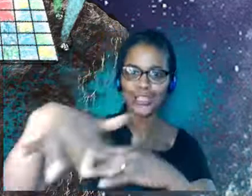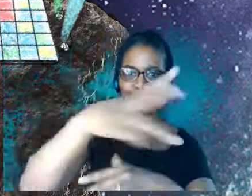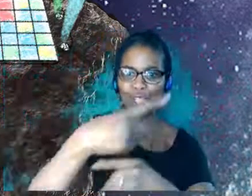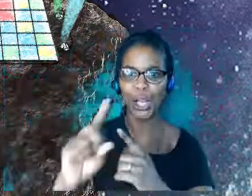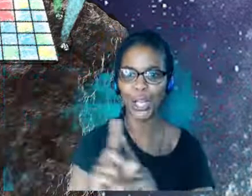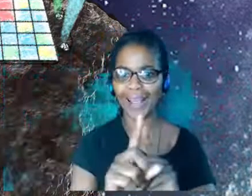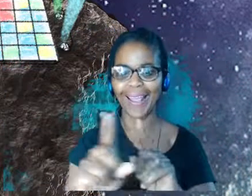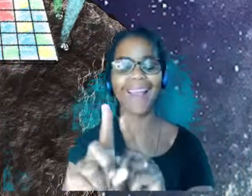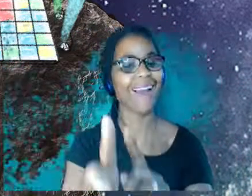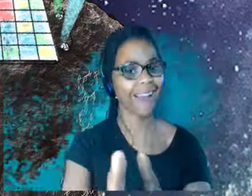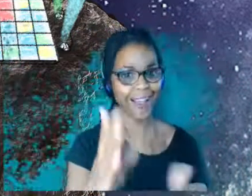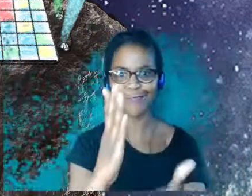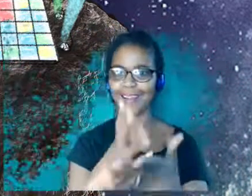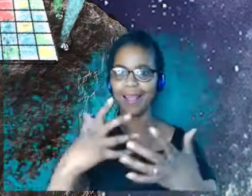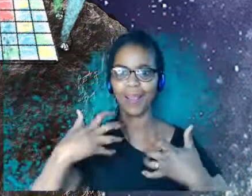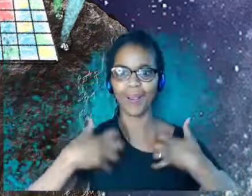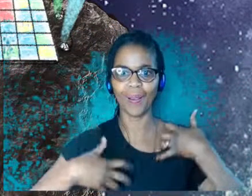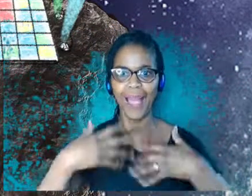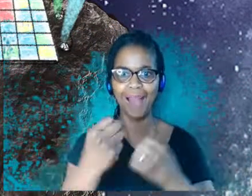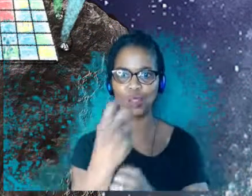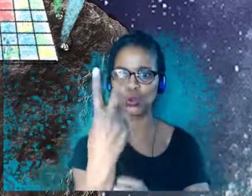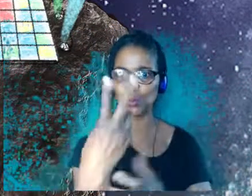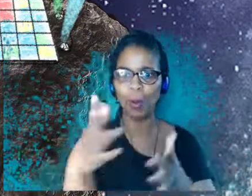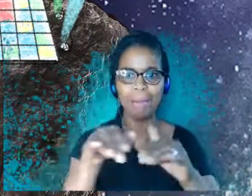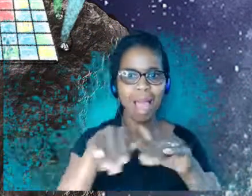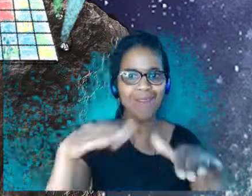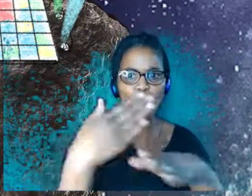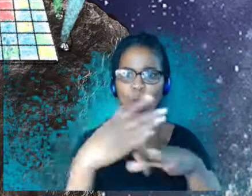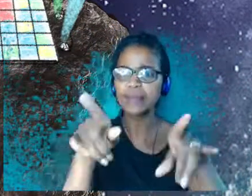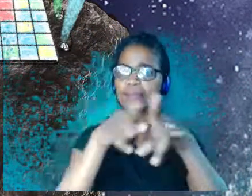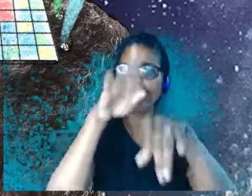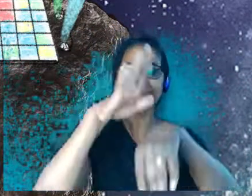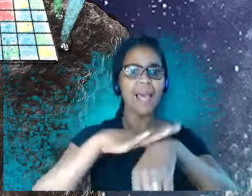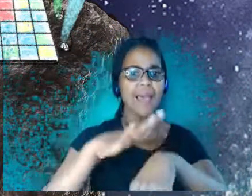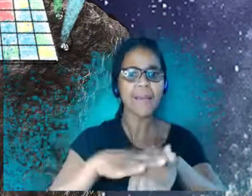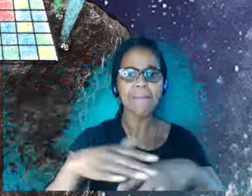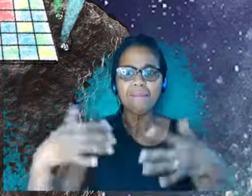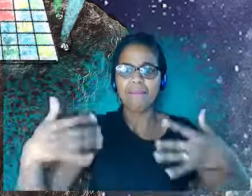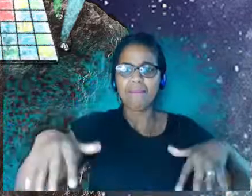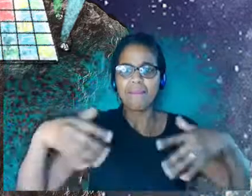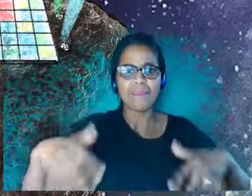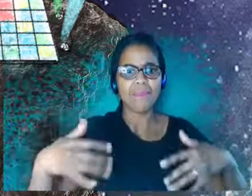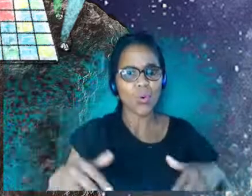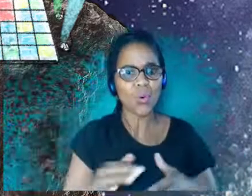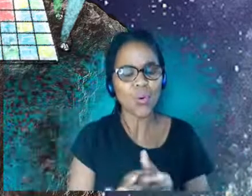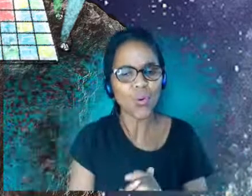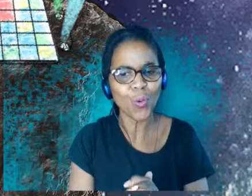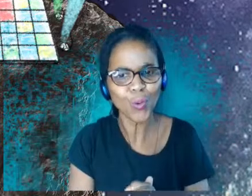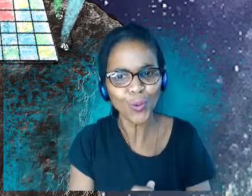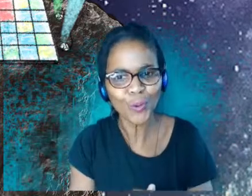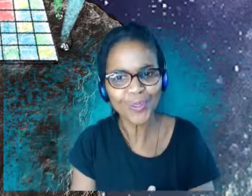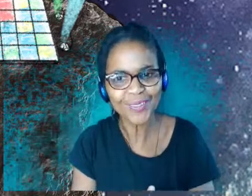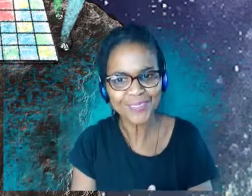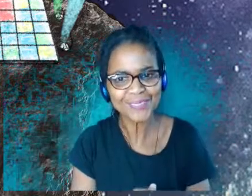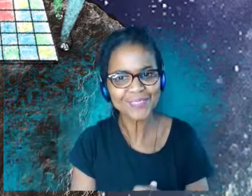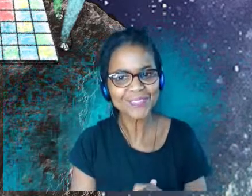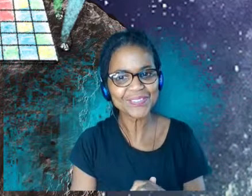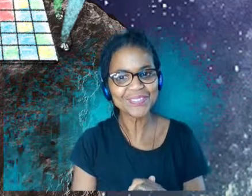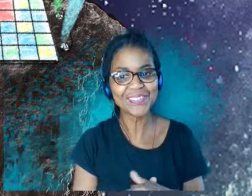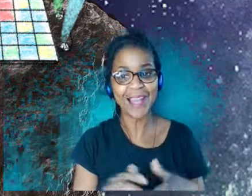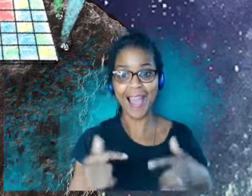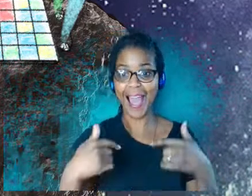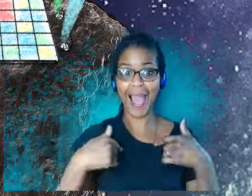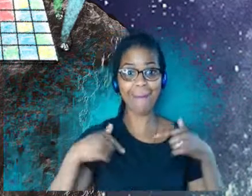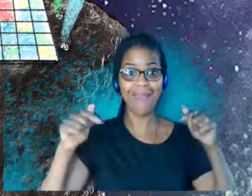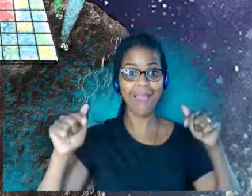was kind of a very awesome moment to be like, wow, I'm, I'm kind of really here. I have like